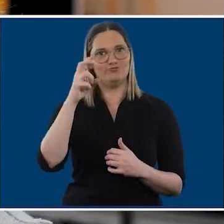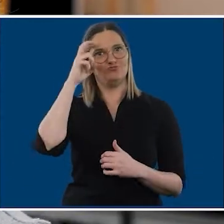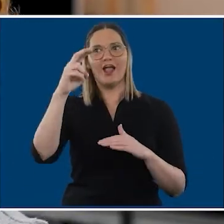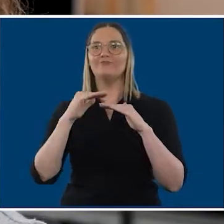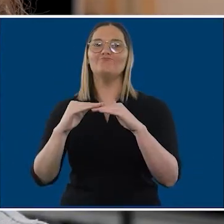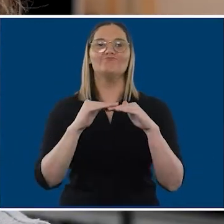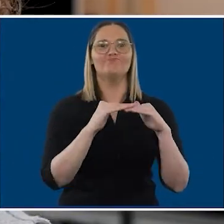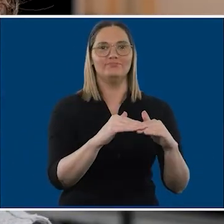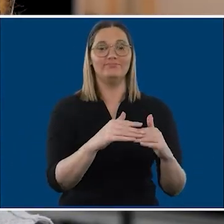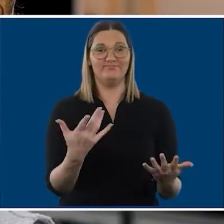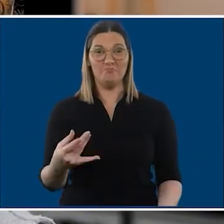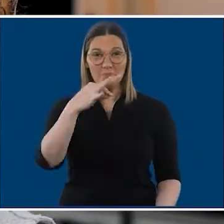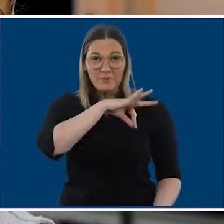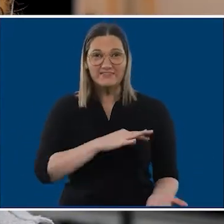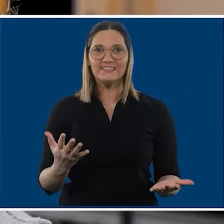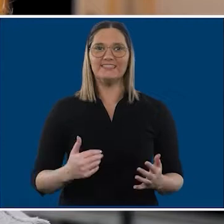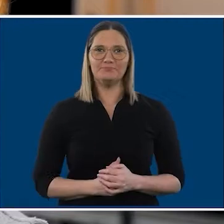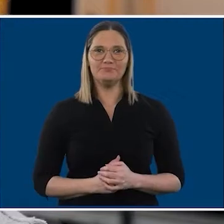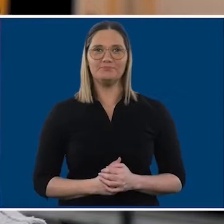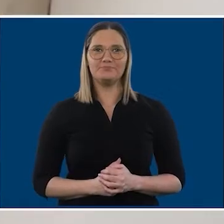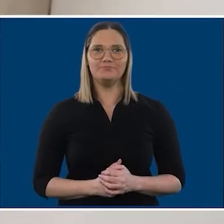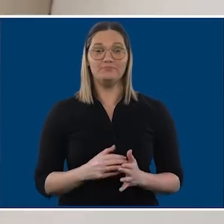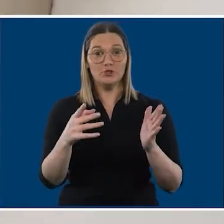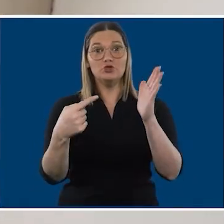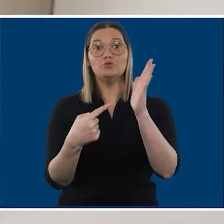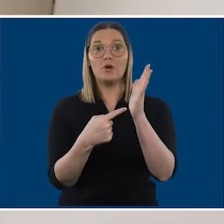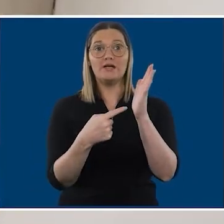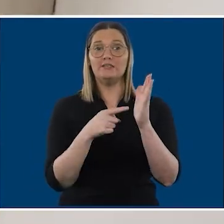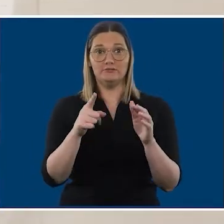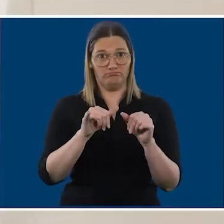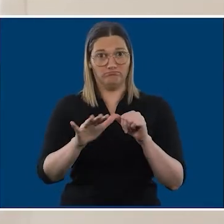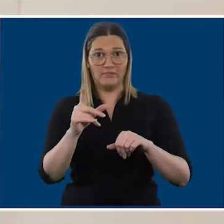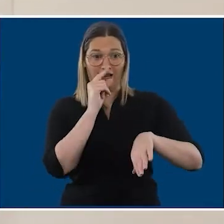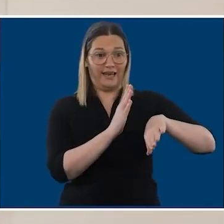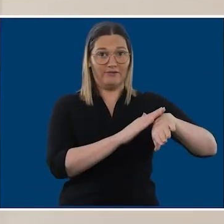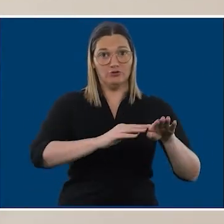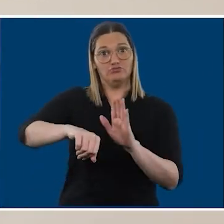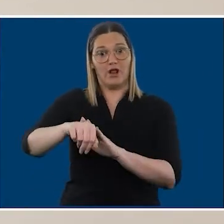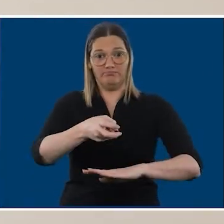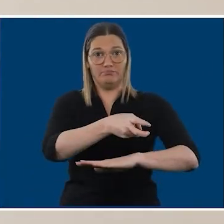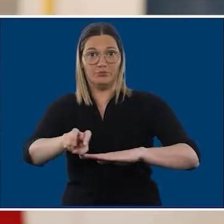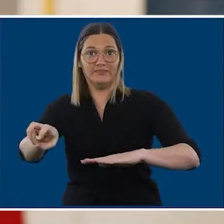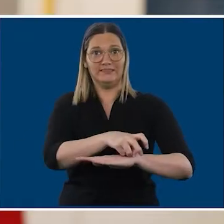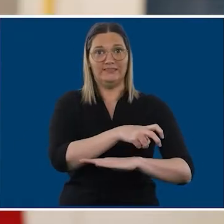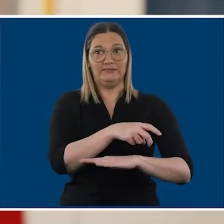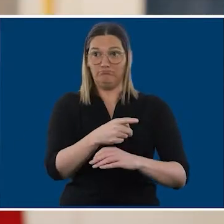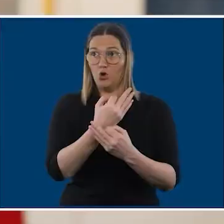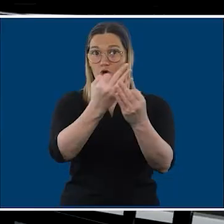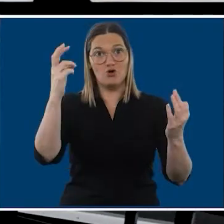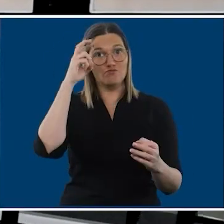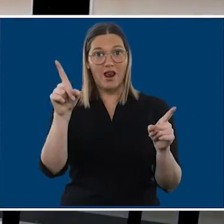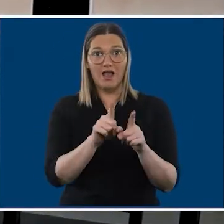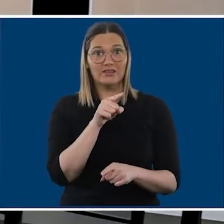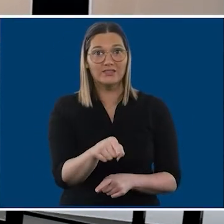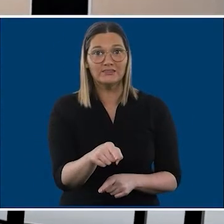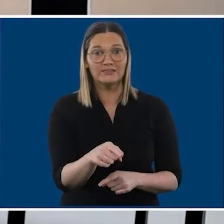and I think we we're doing something good here. We do have an exceptionally good toilet module with a left and a right hand transfer option.